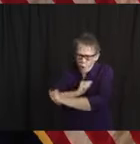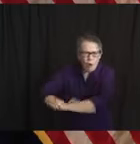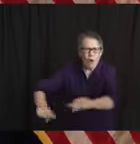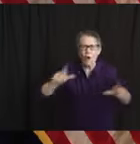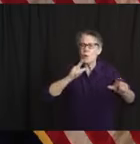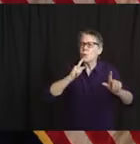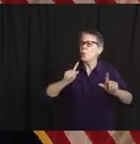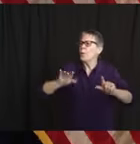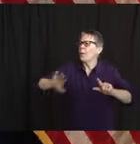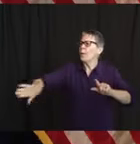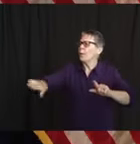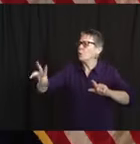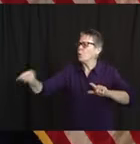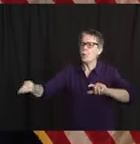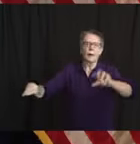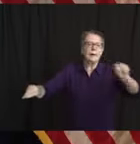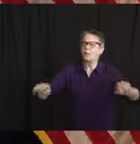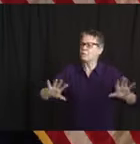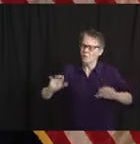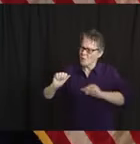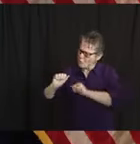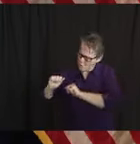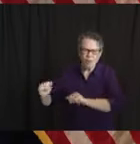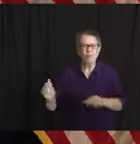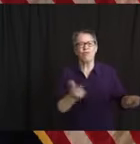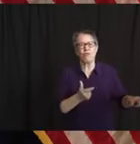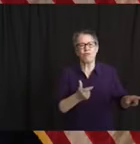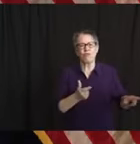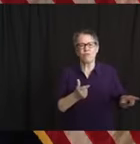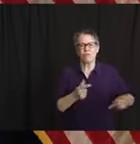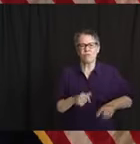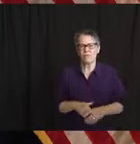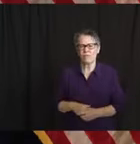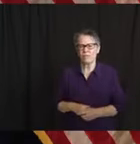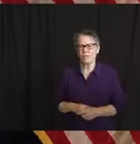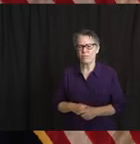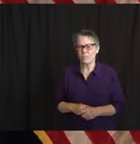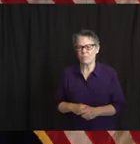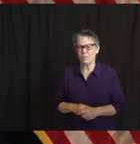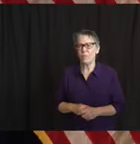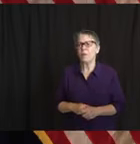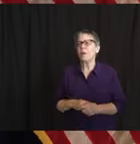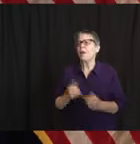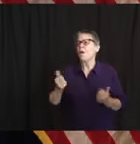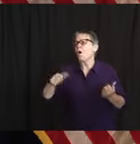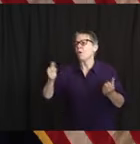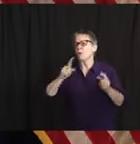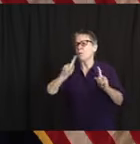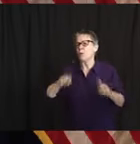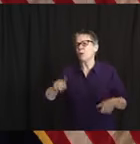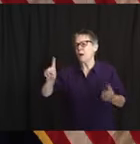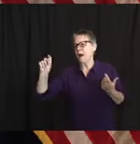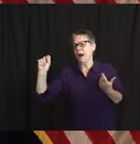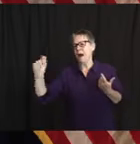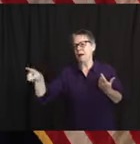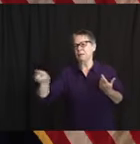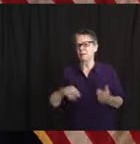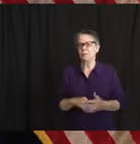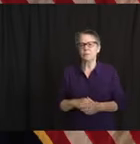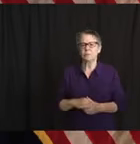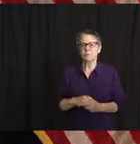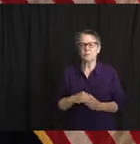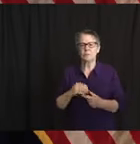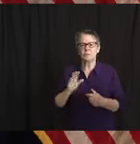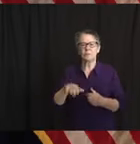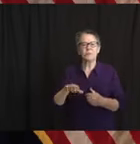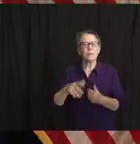Hi. Governor, question for you. A New Jersey School Boards Association report today recommends districts create an